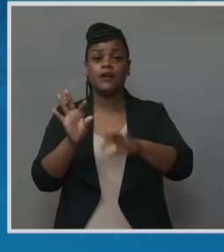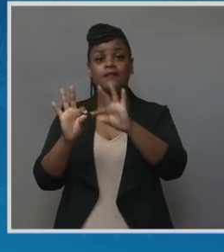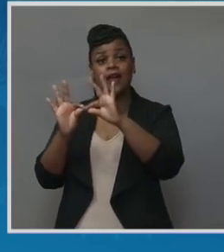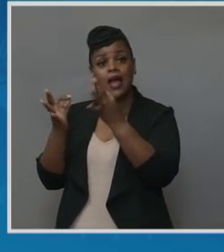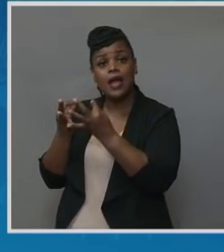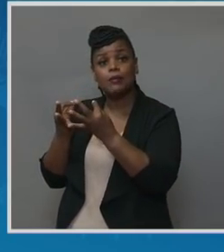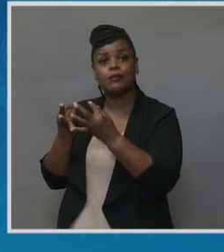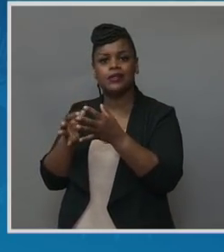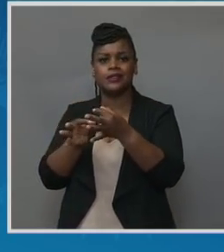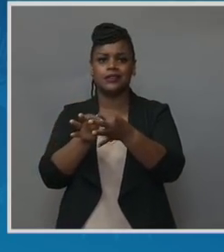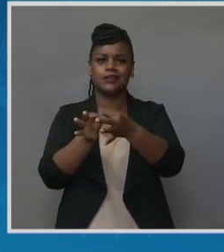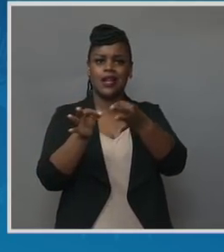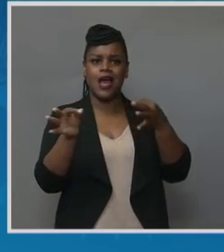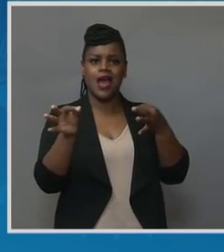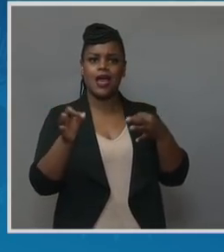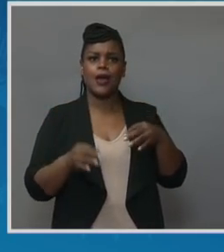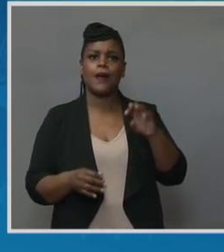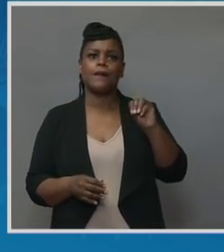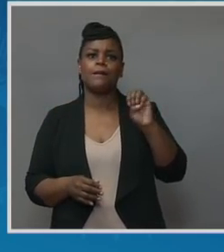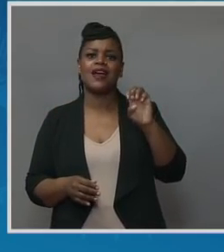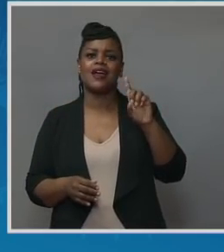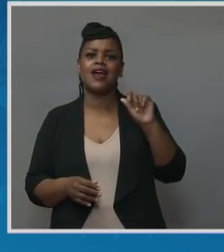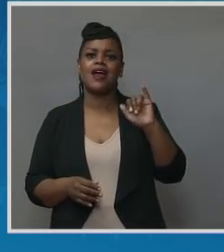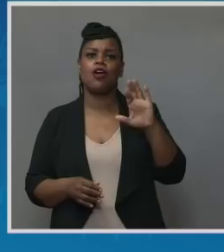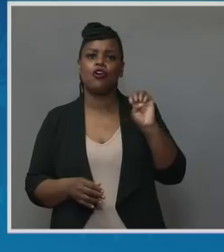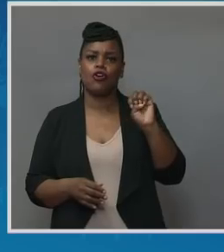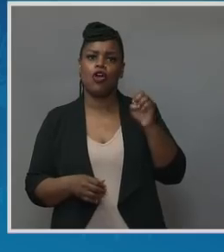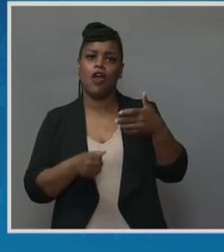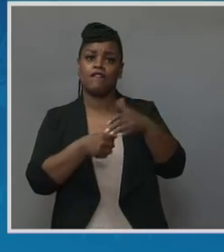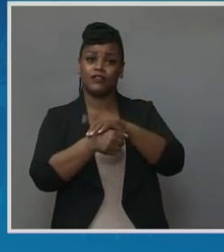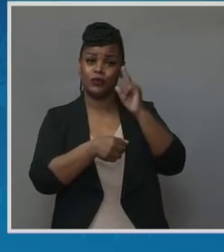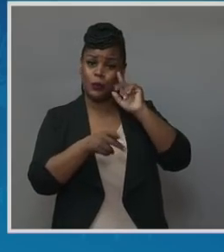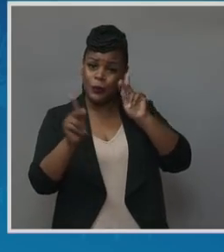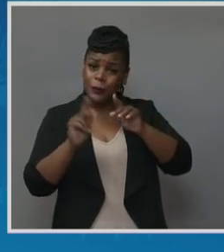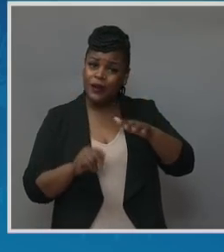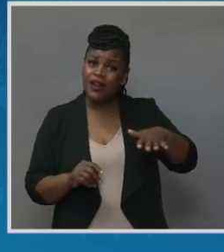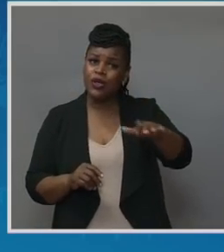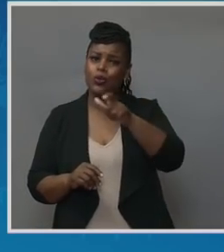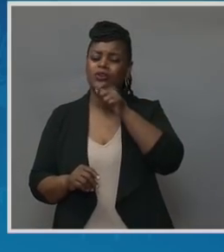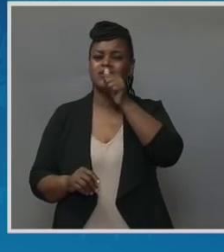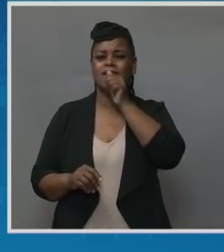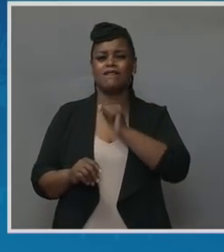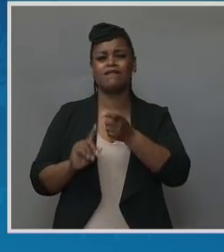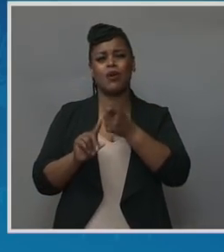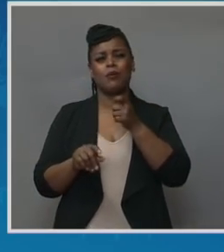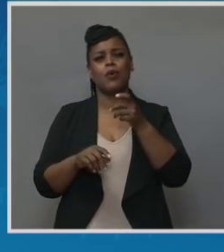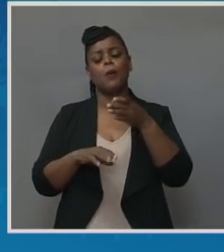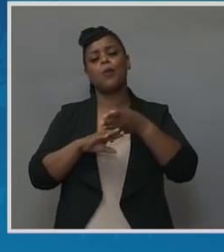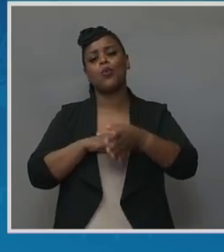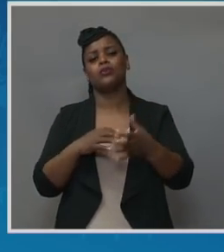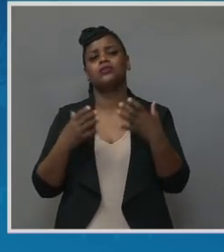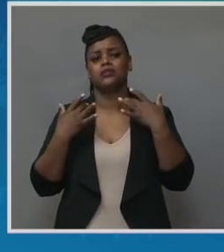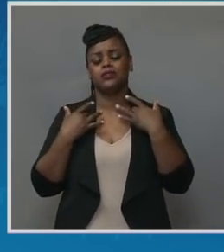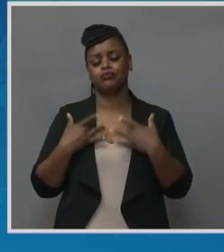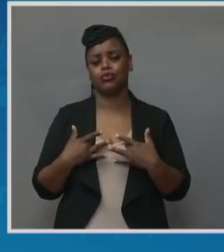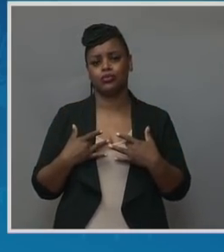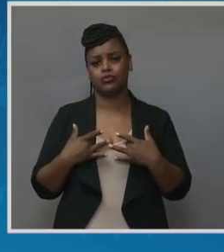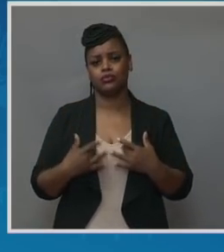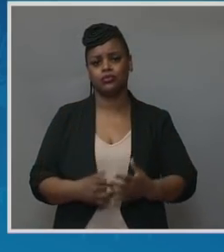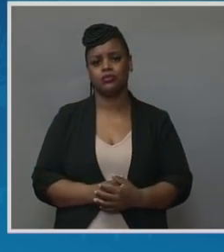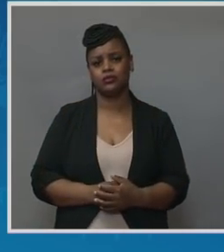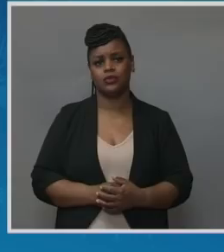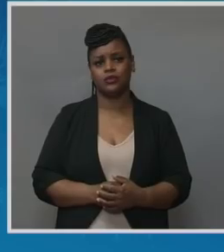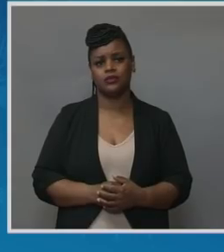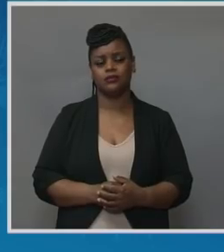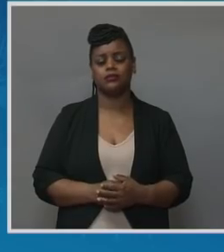for people who are postpartum, which is important because we know that black women are more likely to lose healthcare